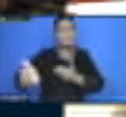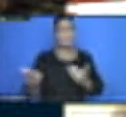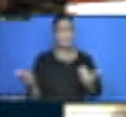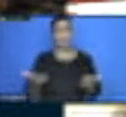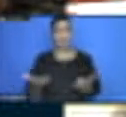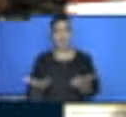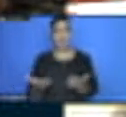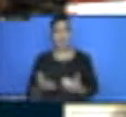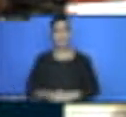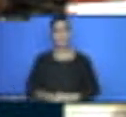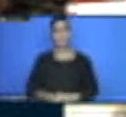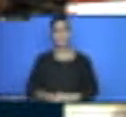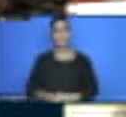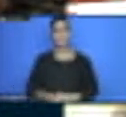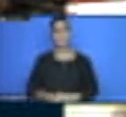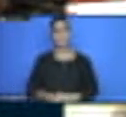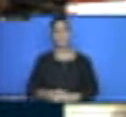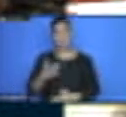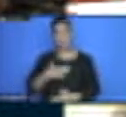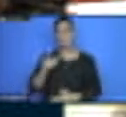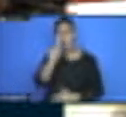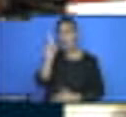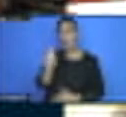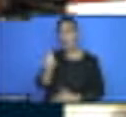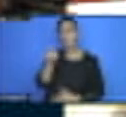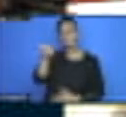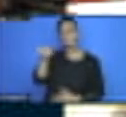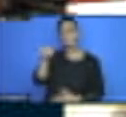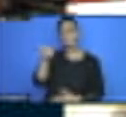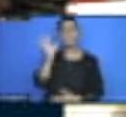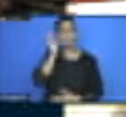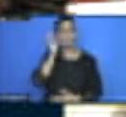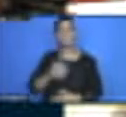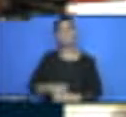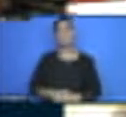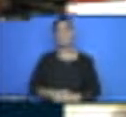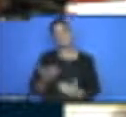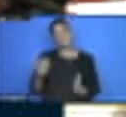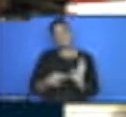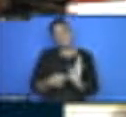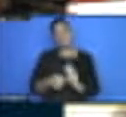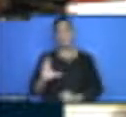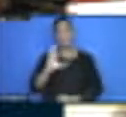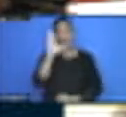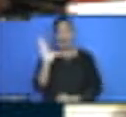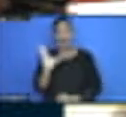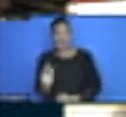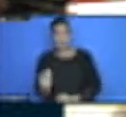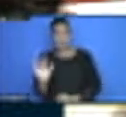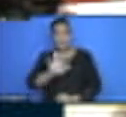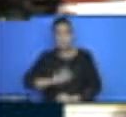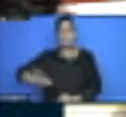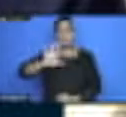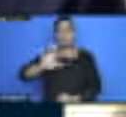in South Africa is that in an African setup where communities are scattered scattered in the rural areas, you